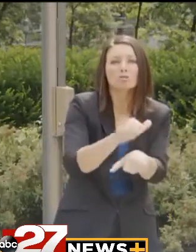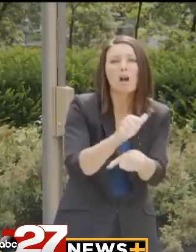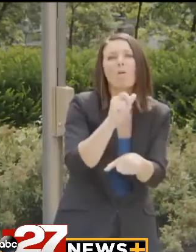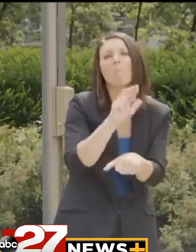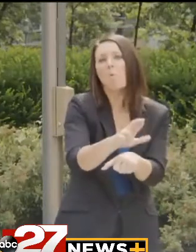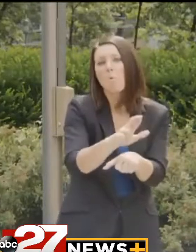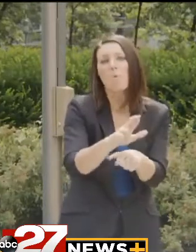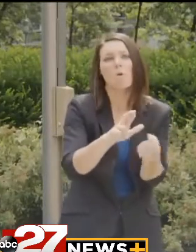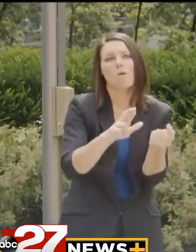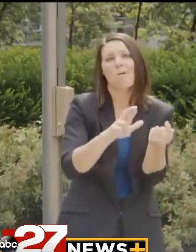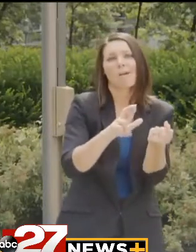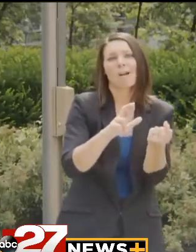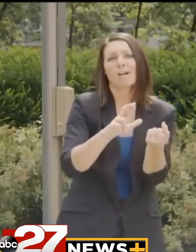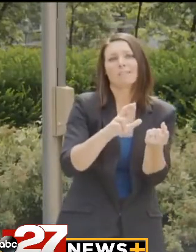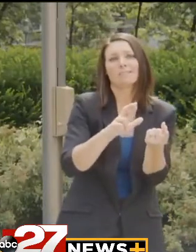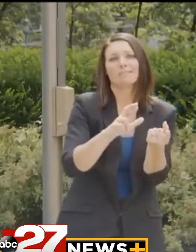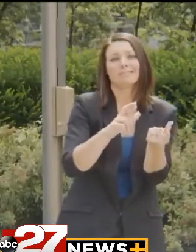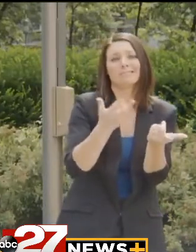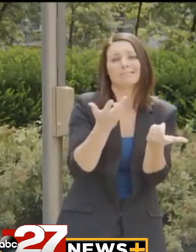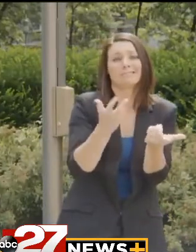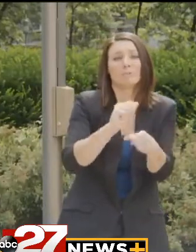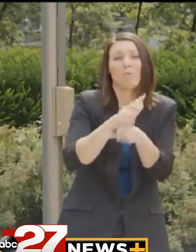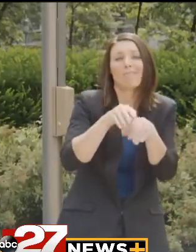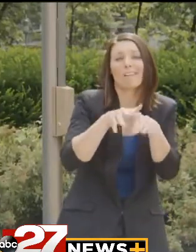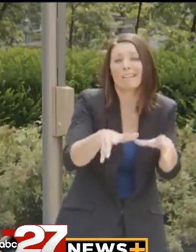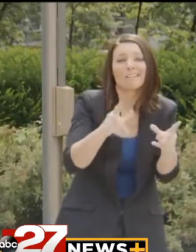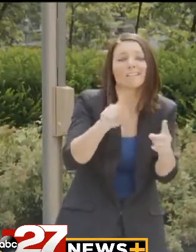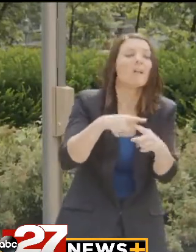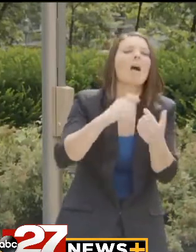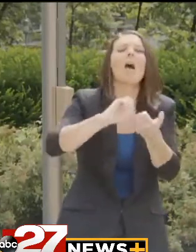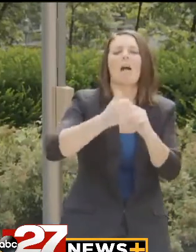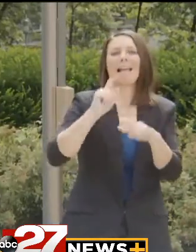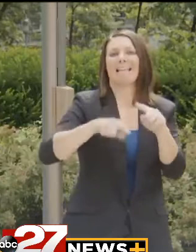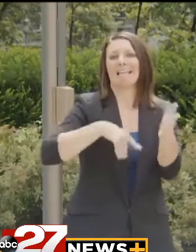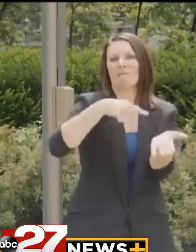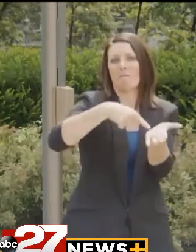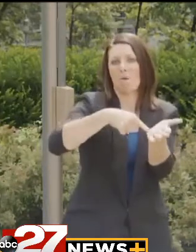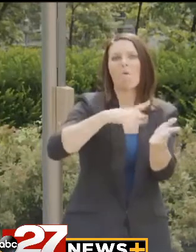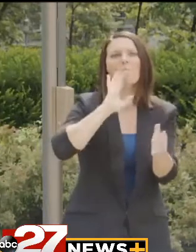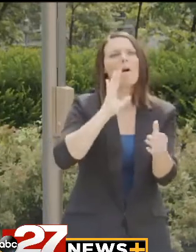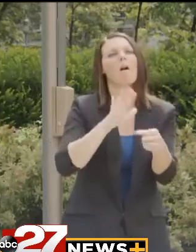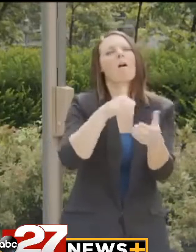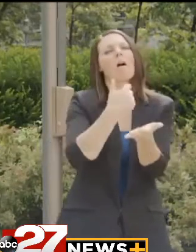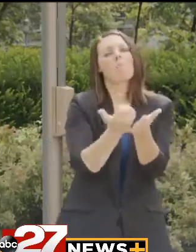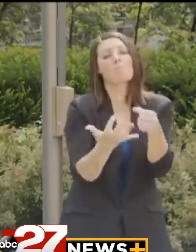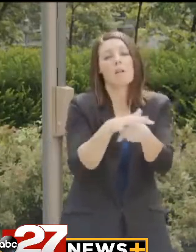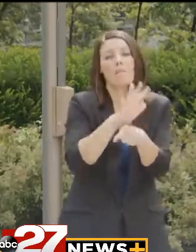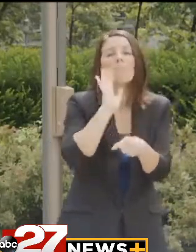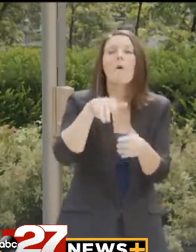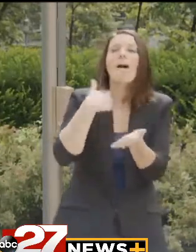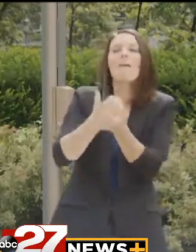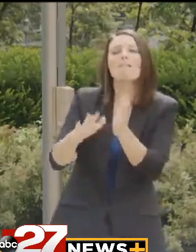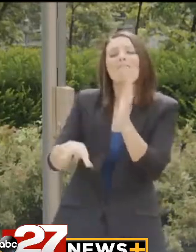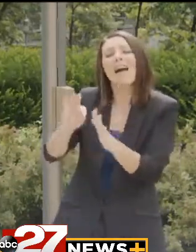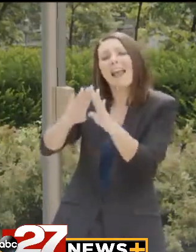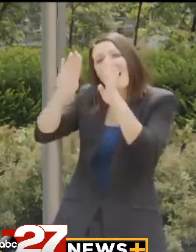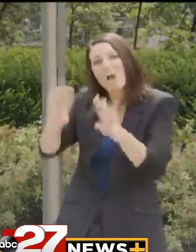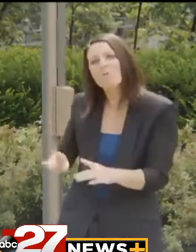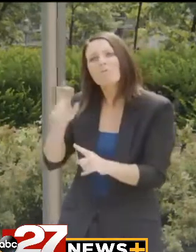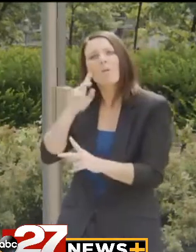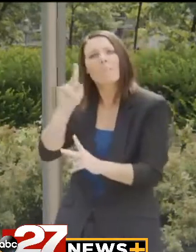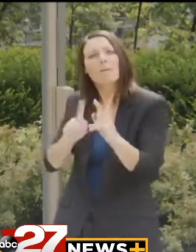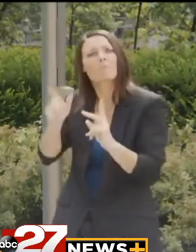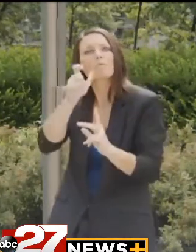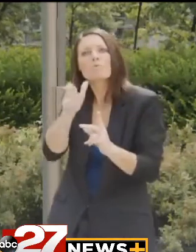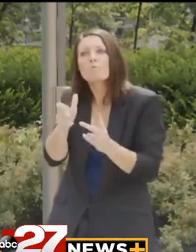income due to COVID-19. It can also be of use to find new housing for families or individuals who